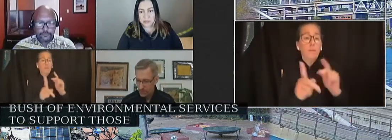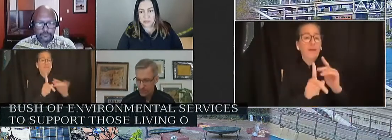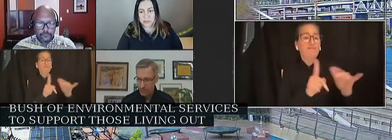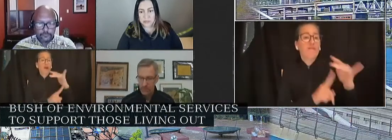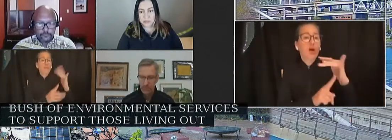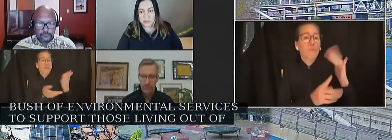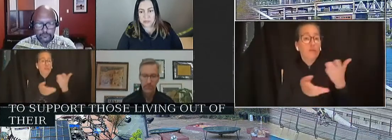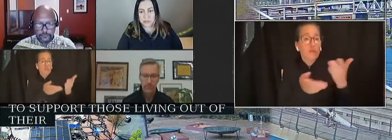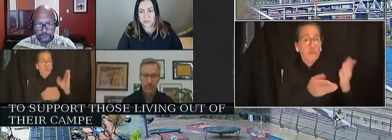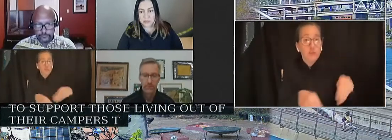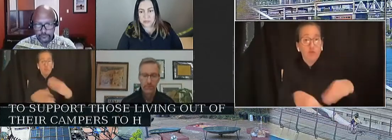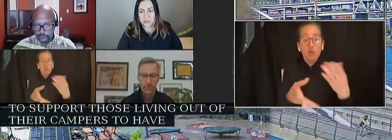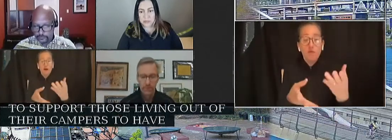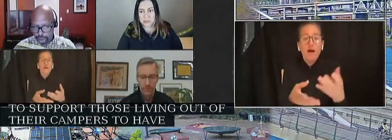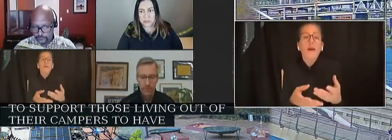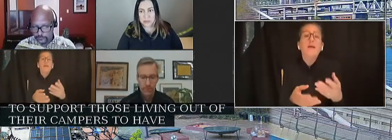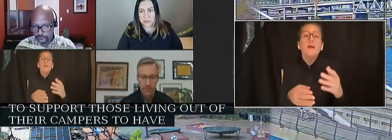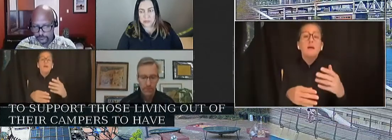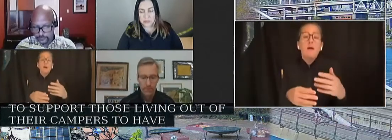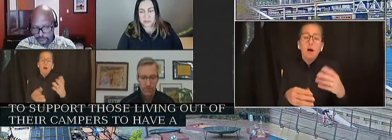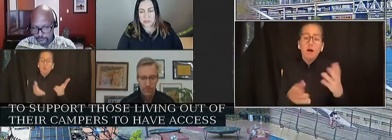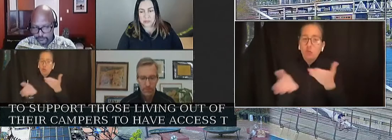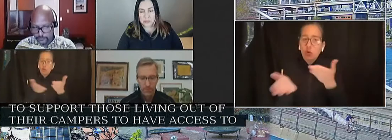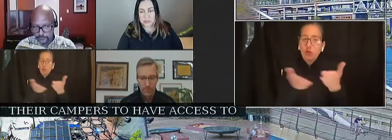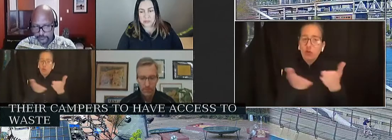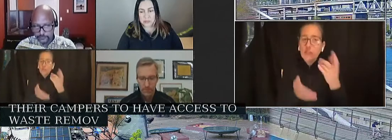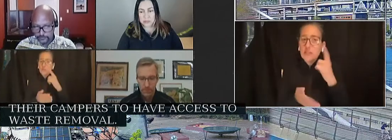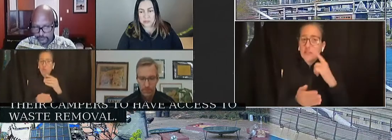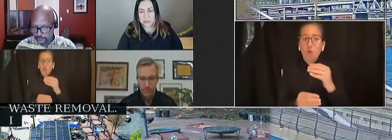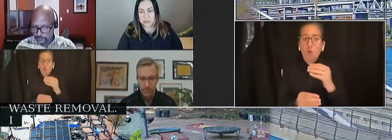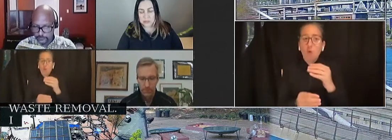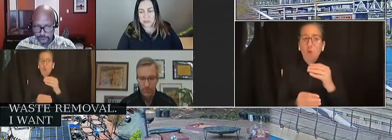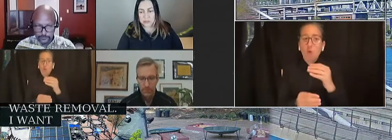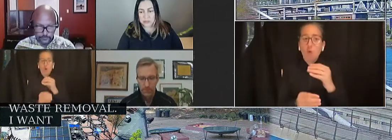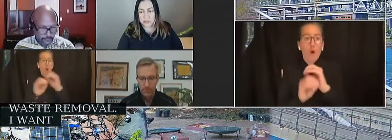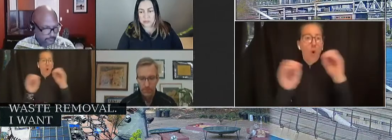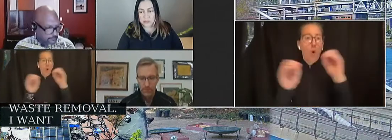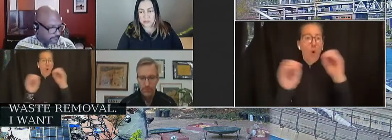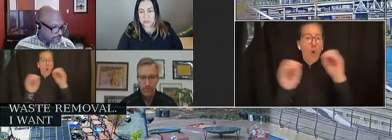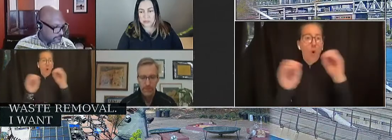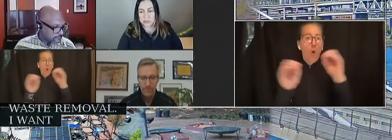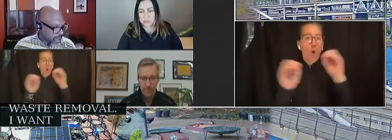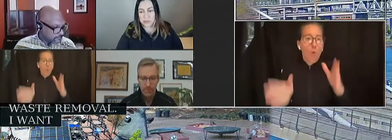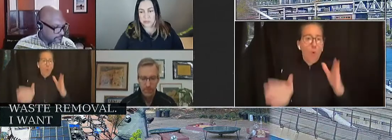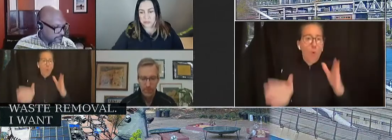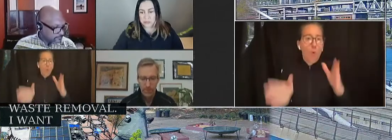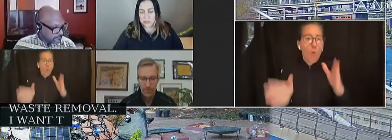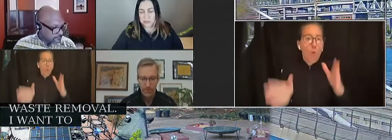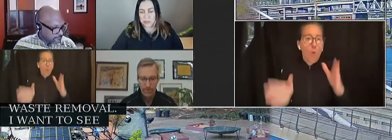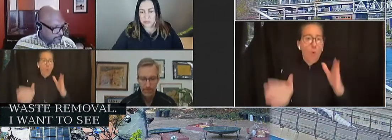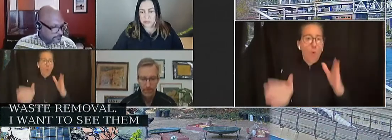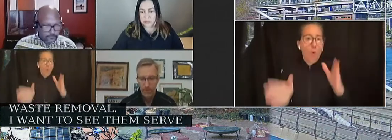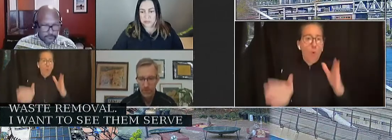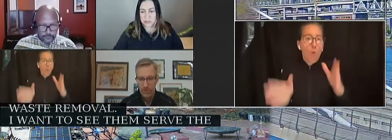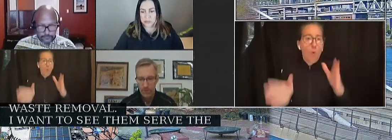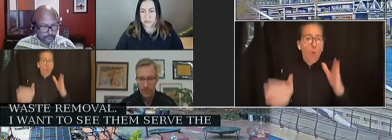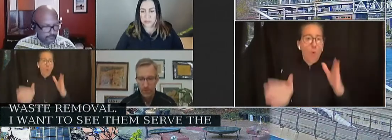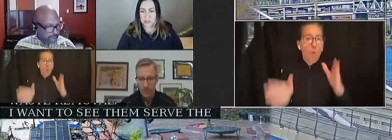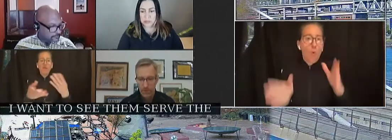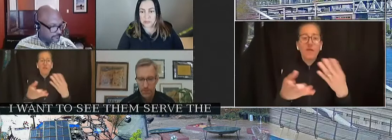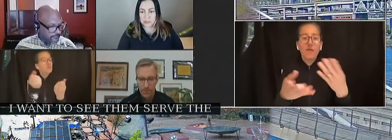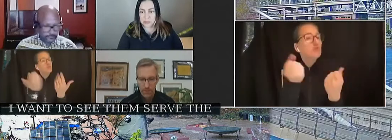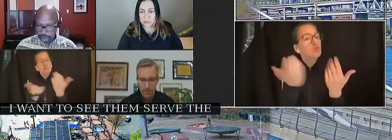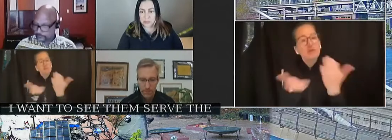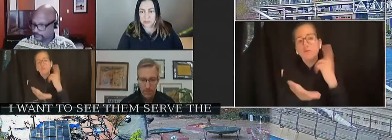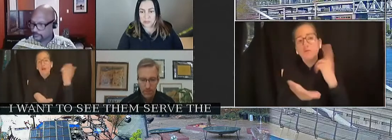removal. I want to see Portland Park serve the entire public, especially protesters and those living outside. Housing, mental health